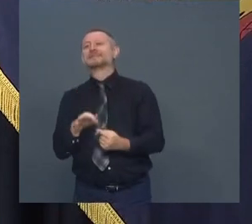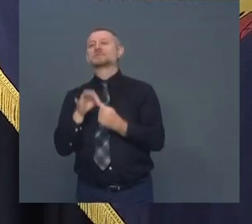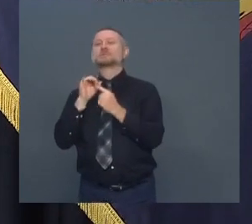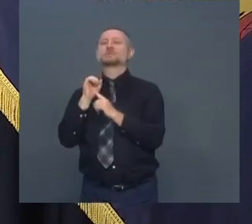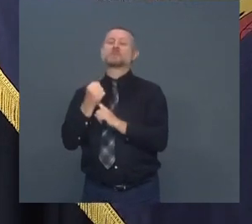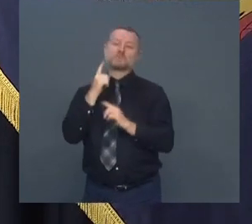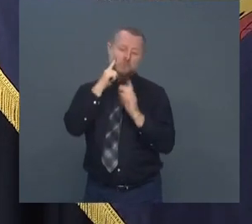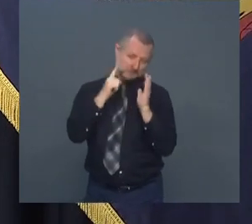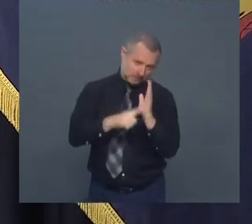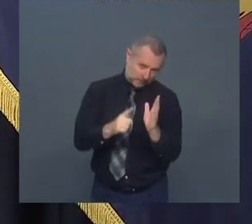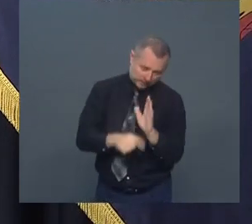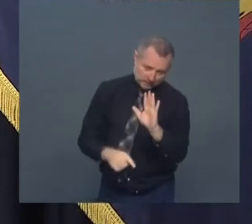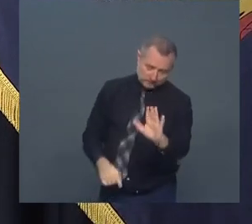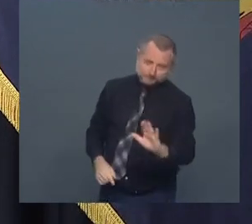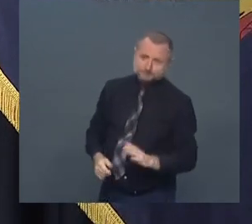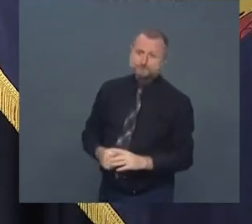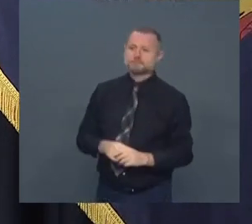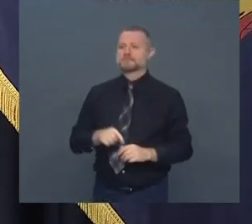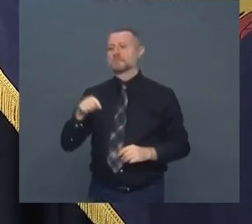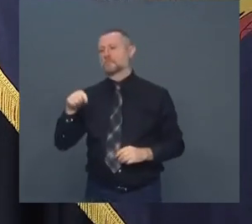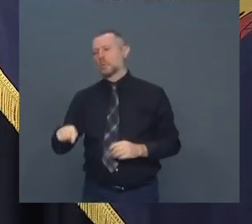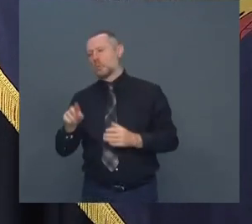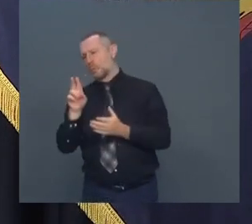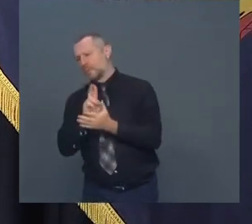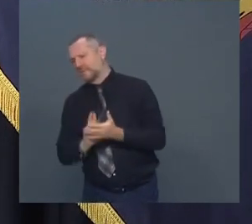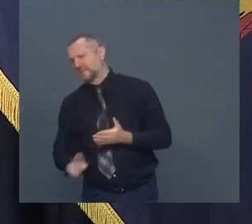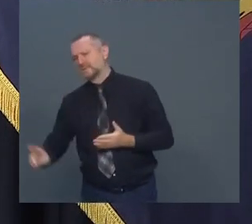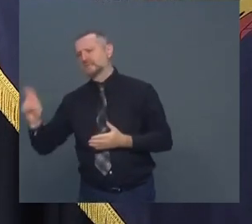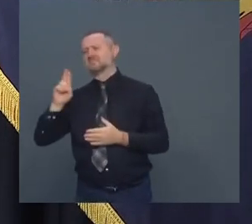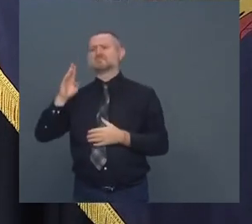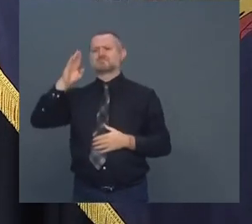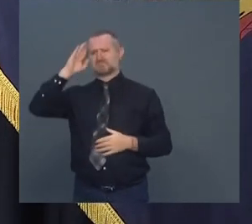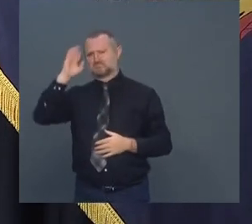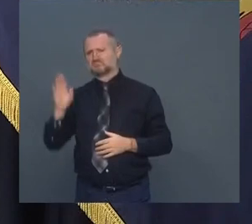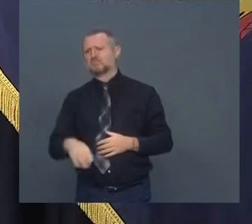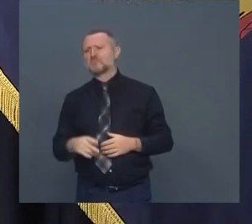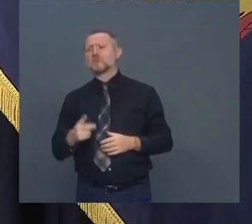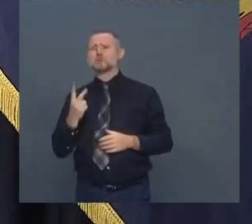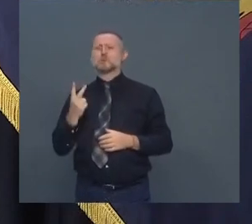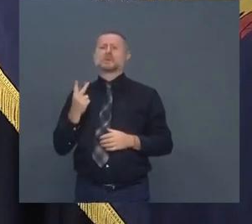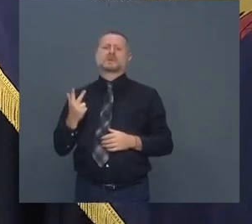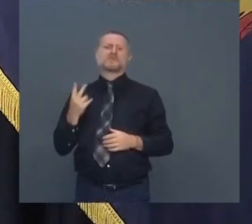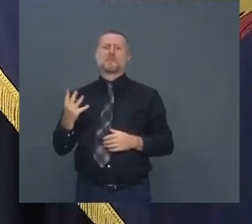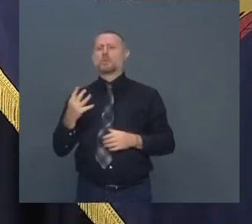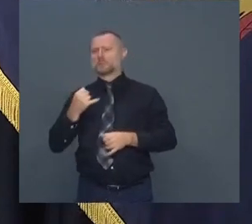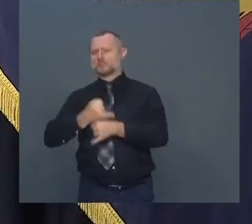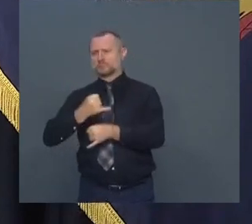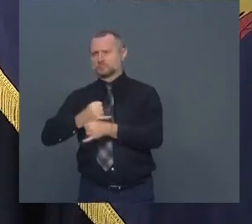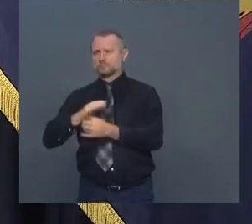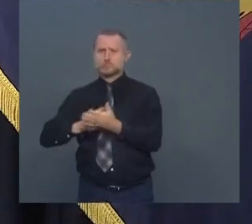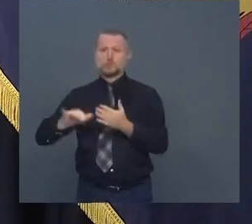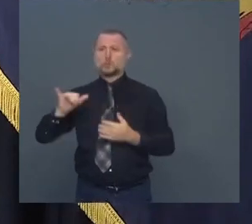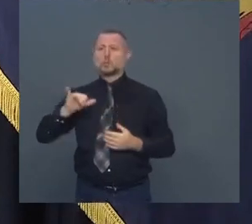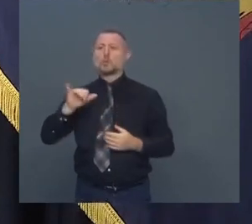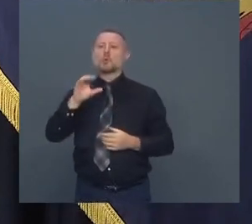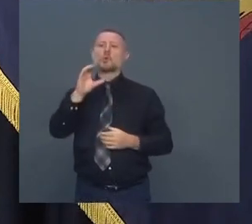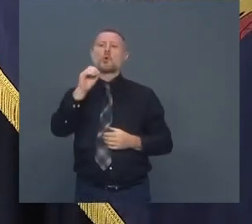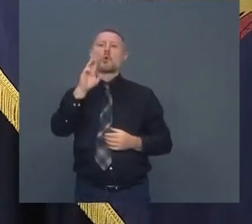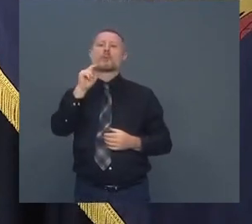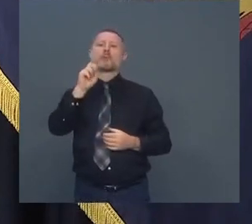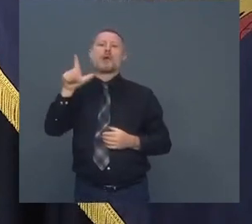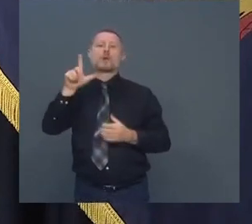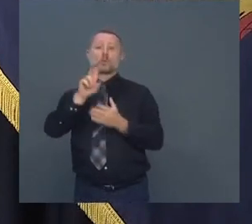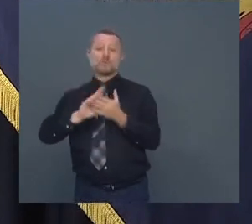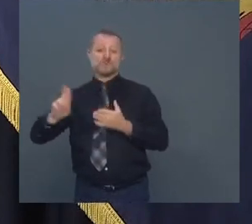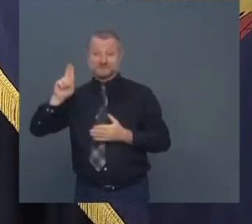a university that has several campuses let's take Cornell University it's in